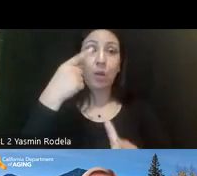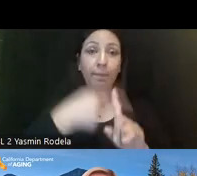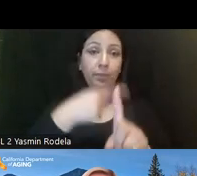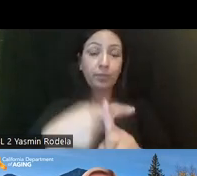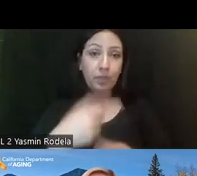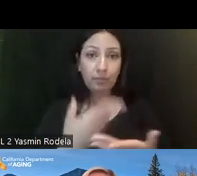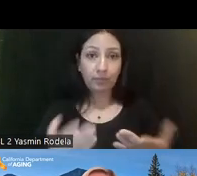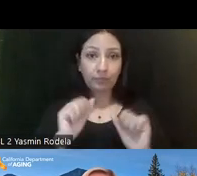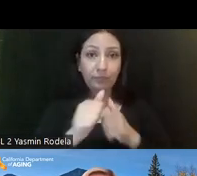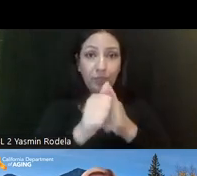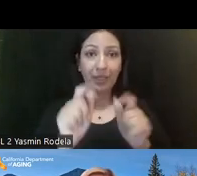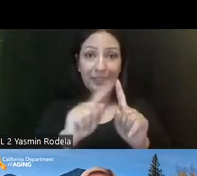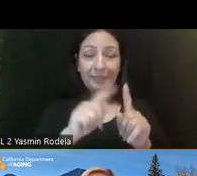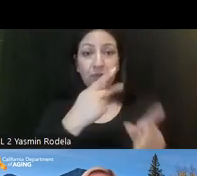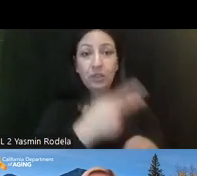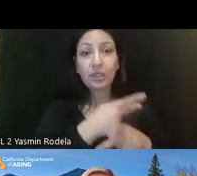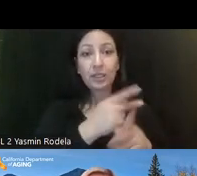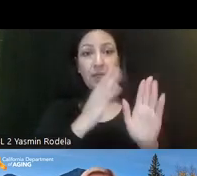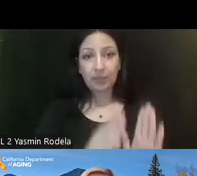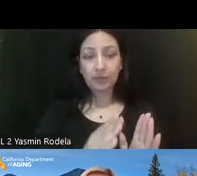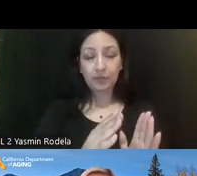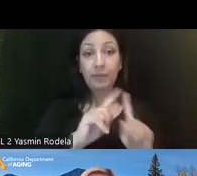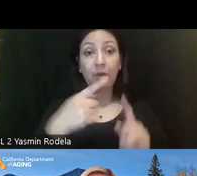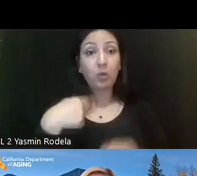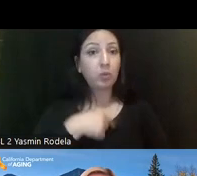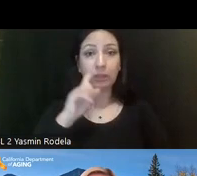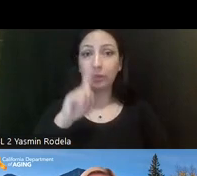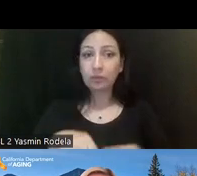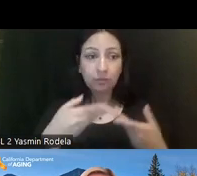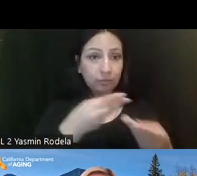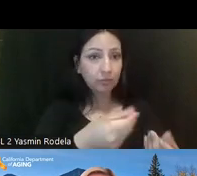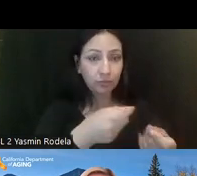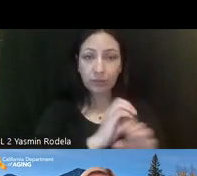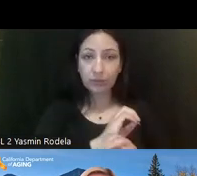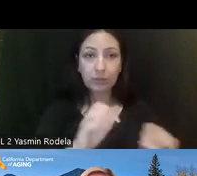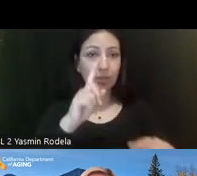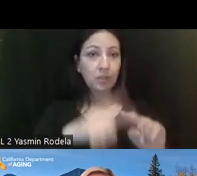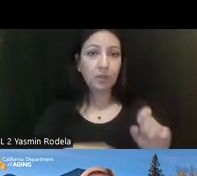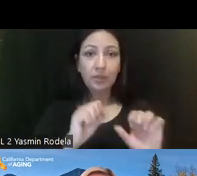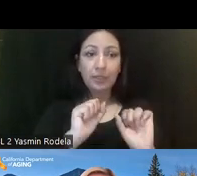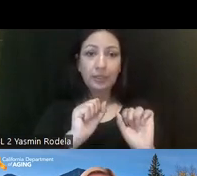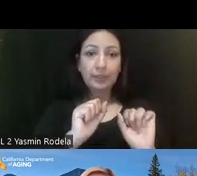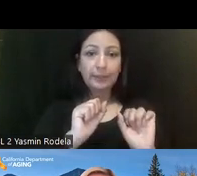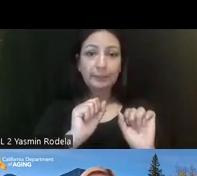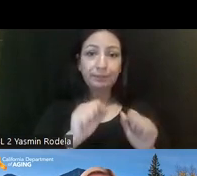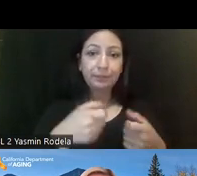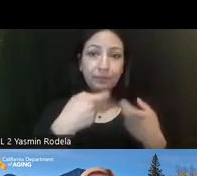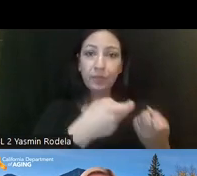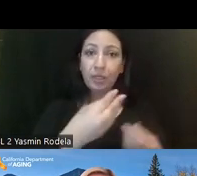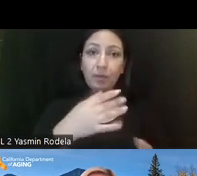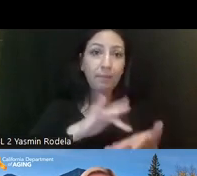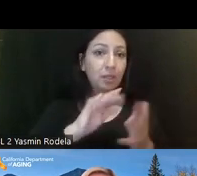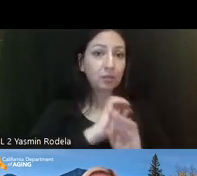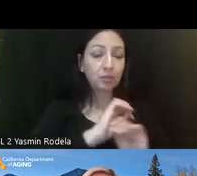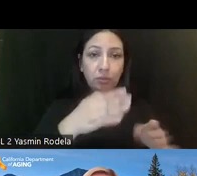together different caregivers. But we couldn't get her to eat. We couldn't get her to take her meds. We weren't getting